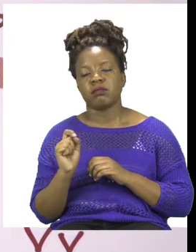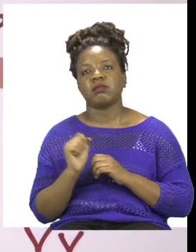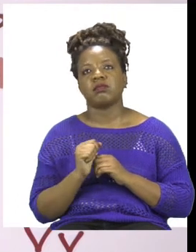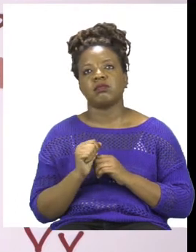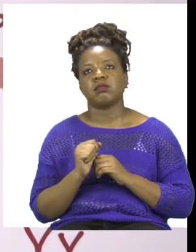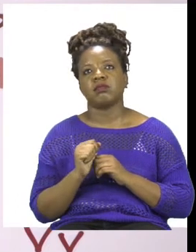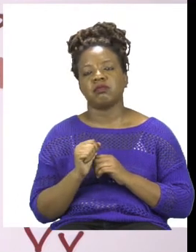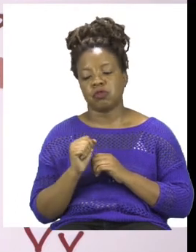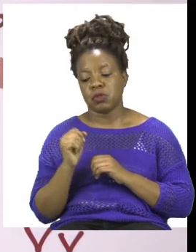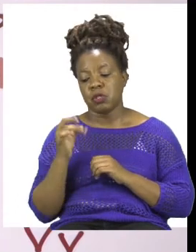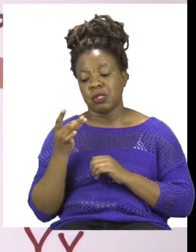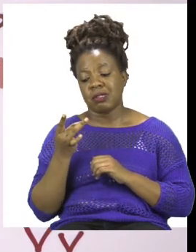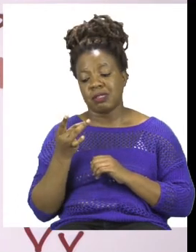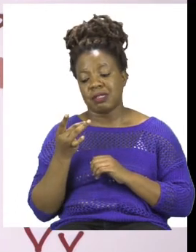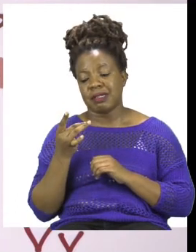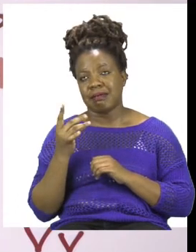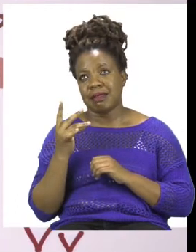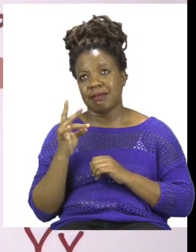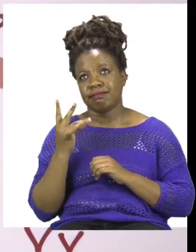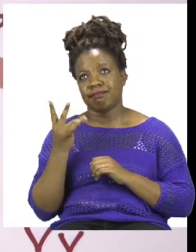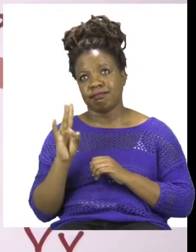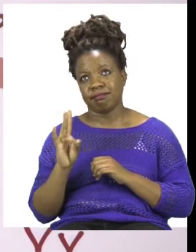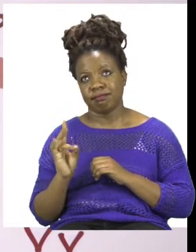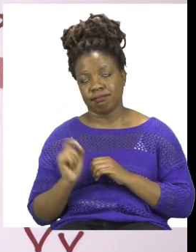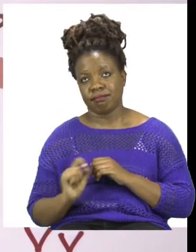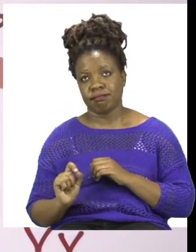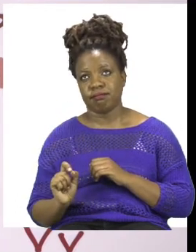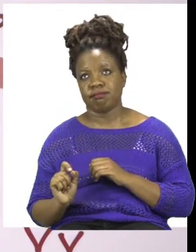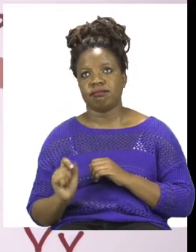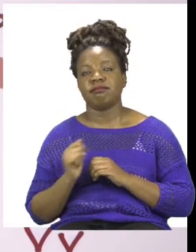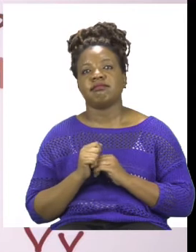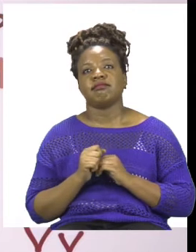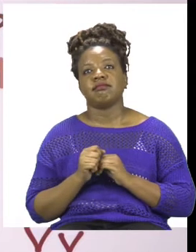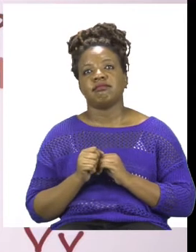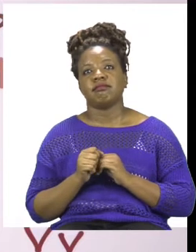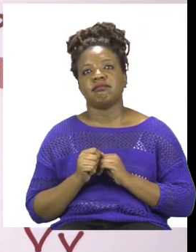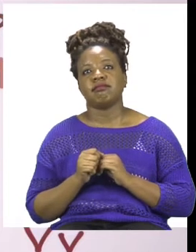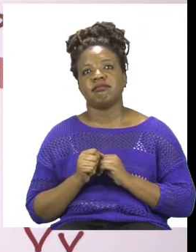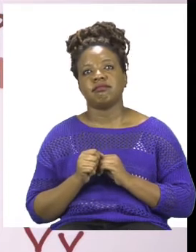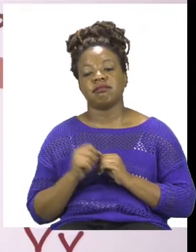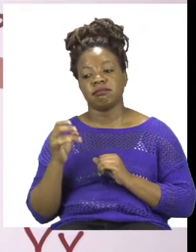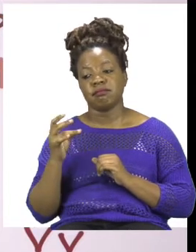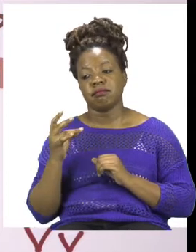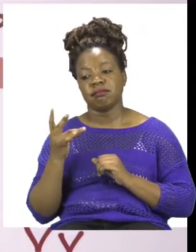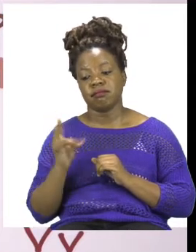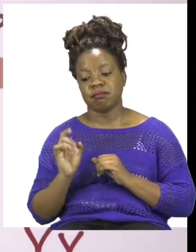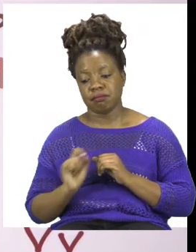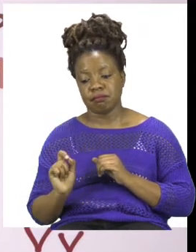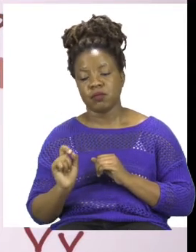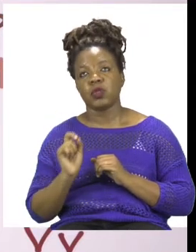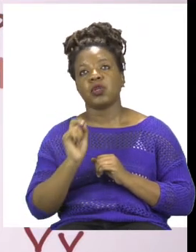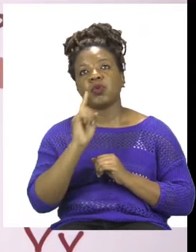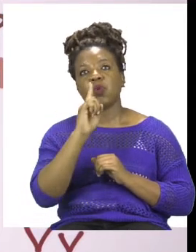please carry on the number 1 for us? And we will keep the other number 7.